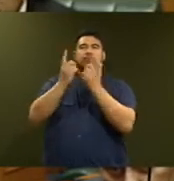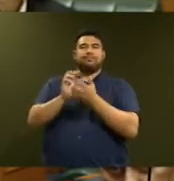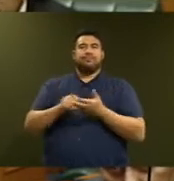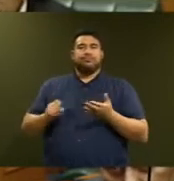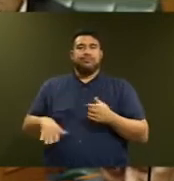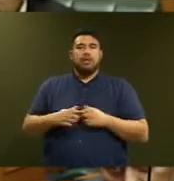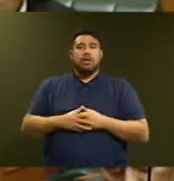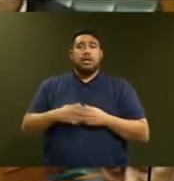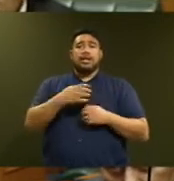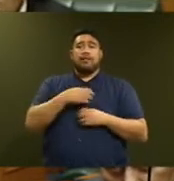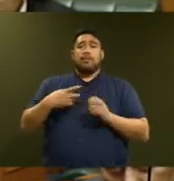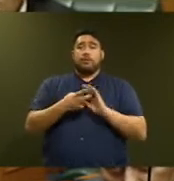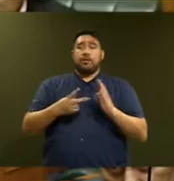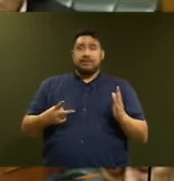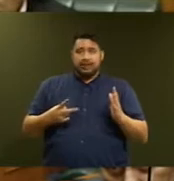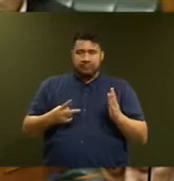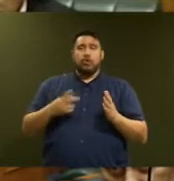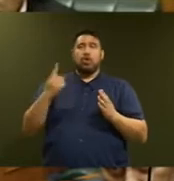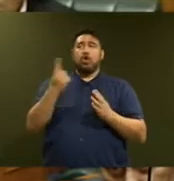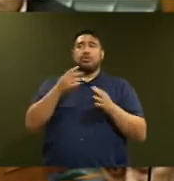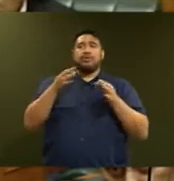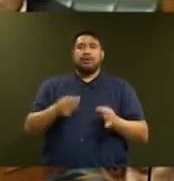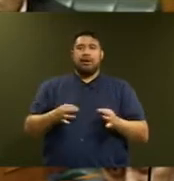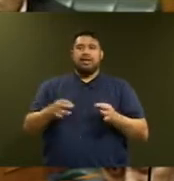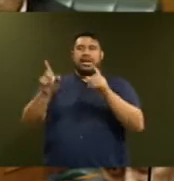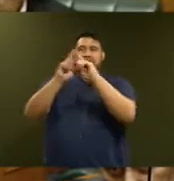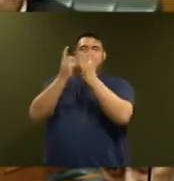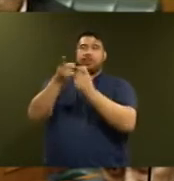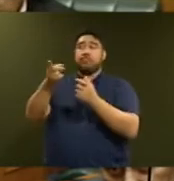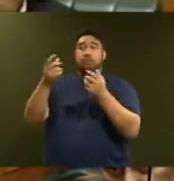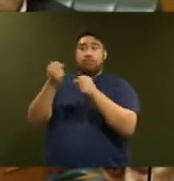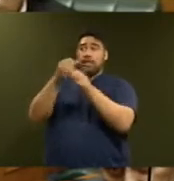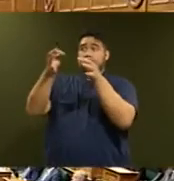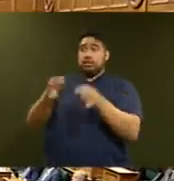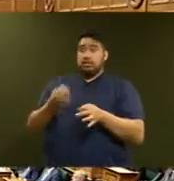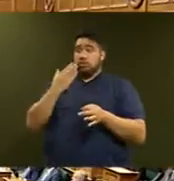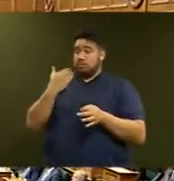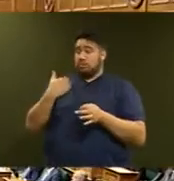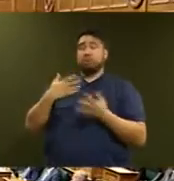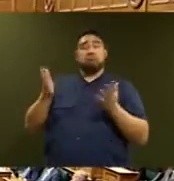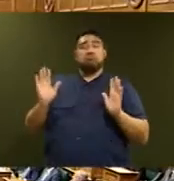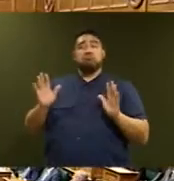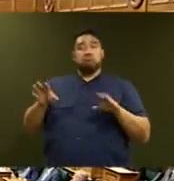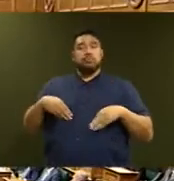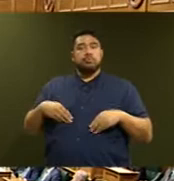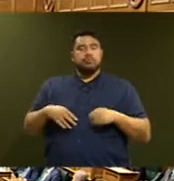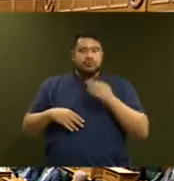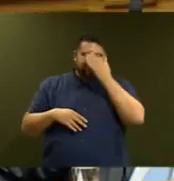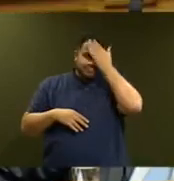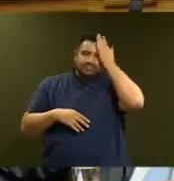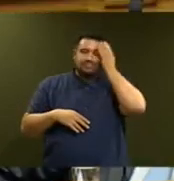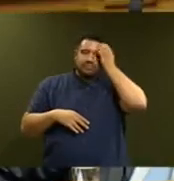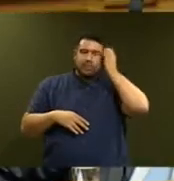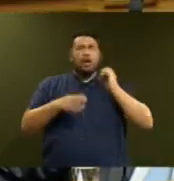policy, it is the final decision of cabinet that matters, and that is what has happened in the last few days. Good morning, Mr Speaker. If I could seek your